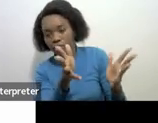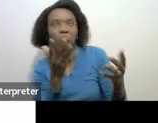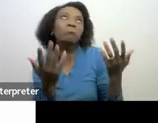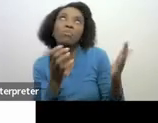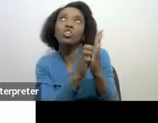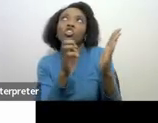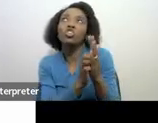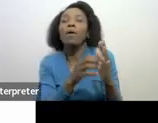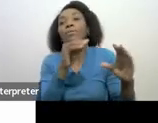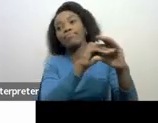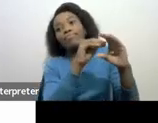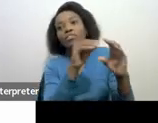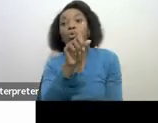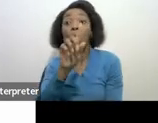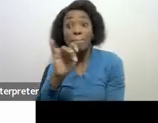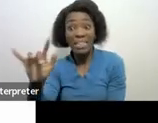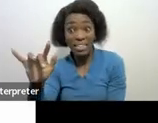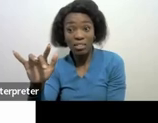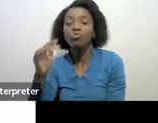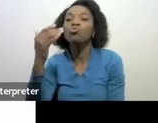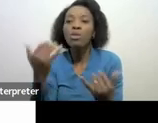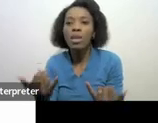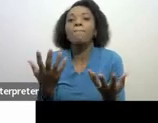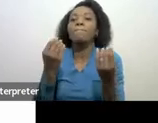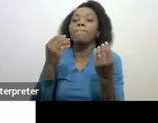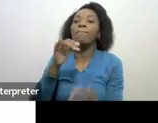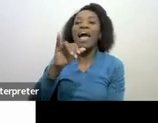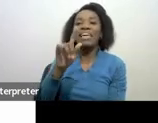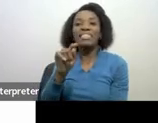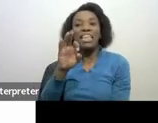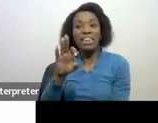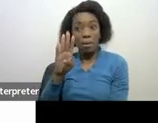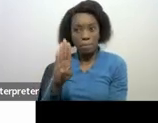IT3B certificate which you will get normally they issue them